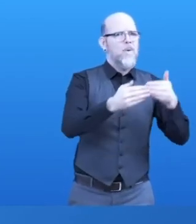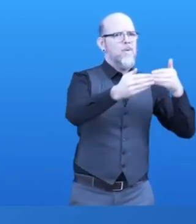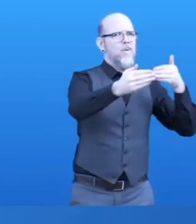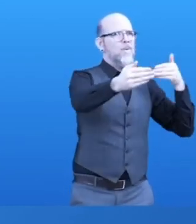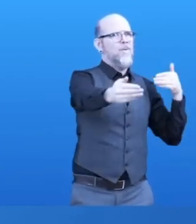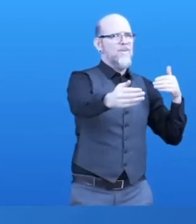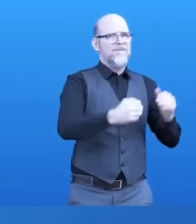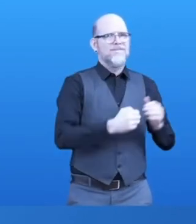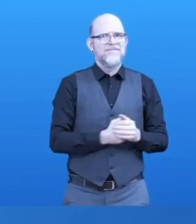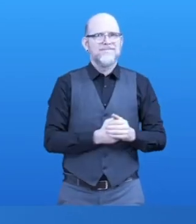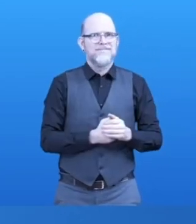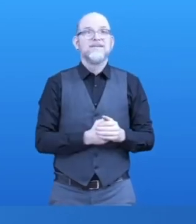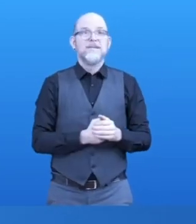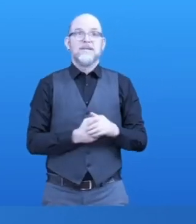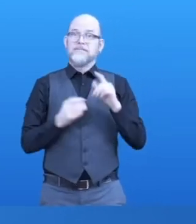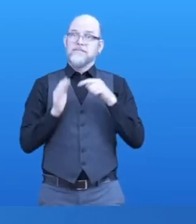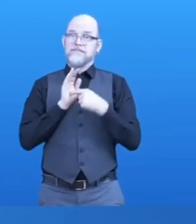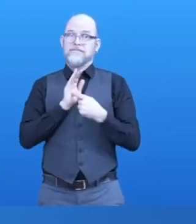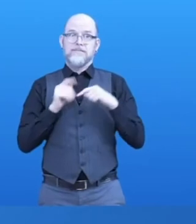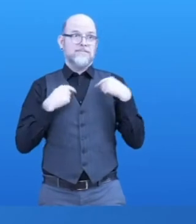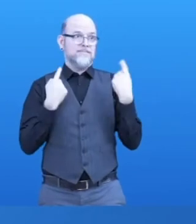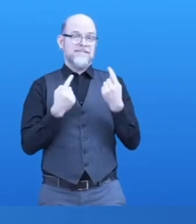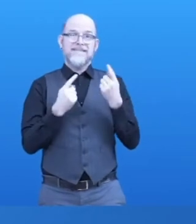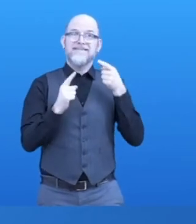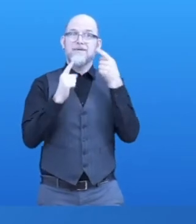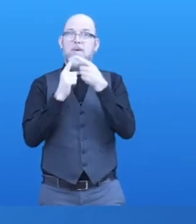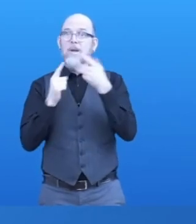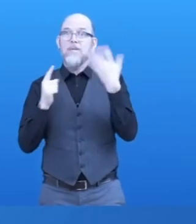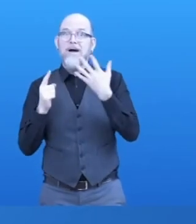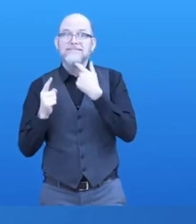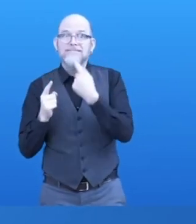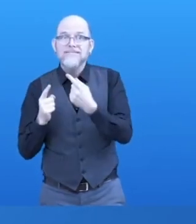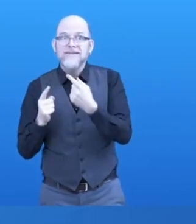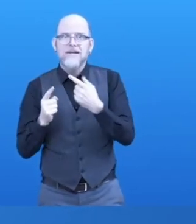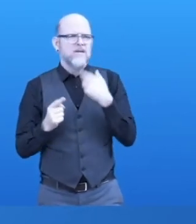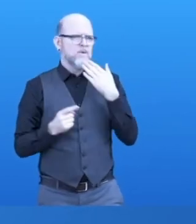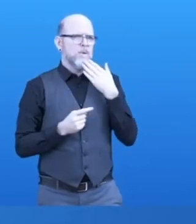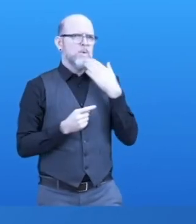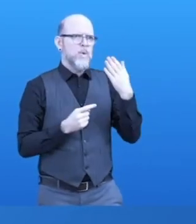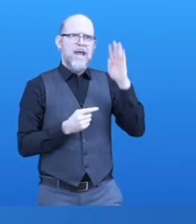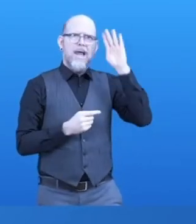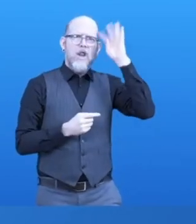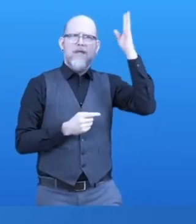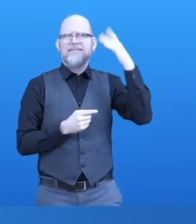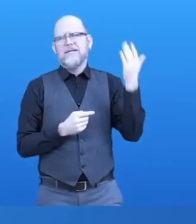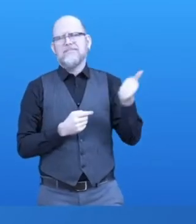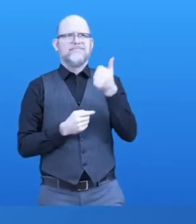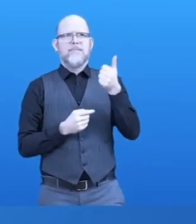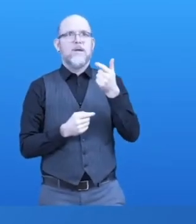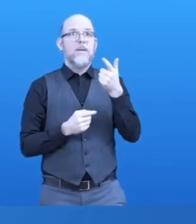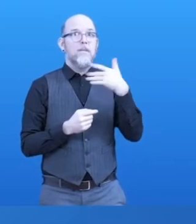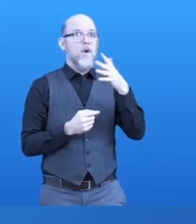out there. So we aim to bring those cool innovations together to learn from each other,